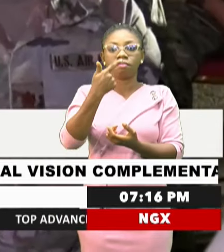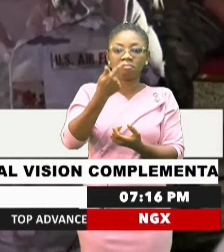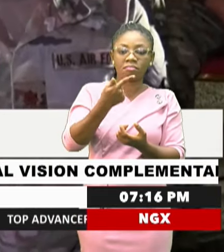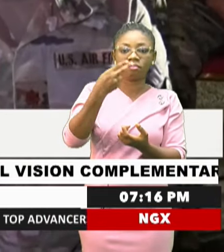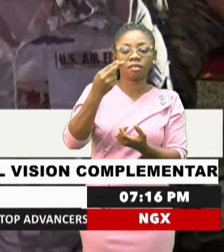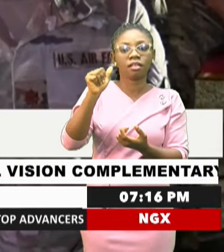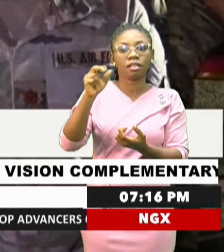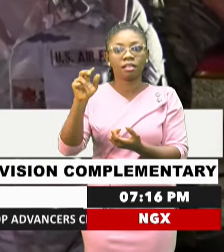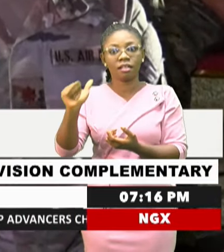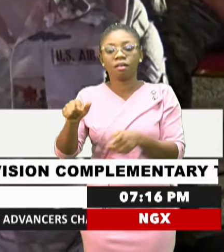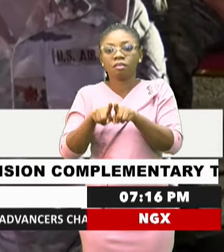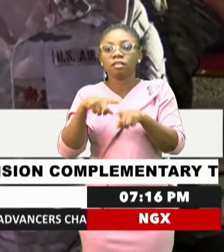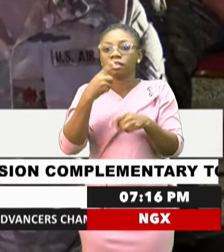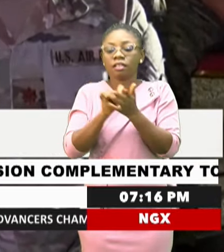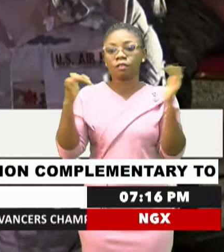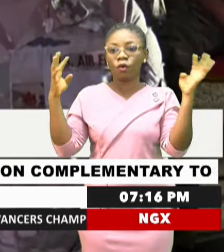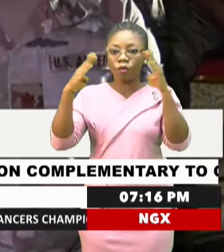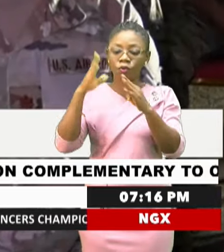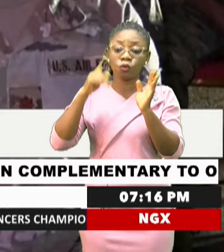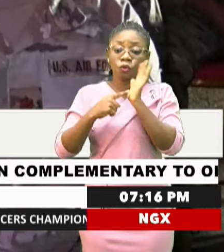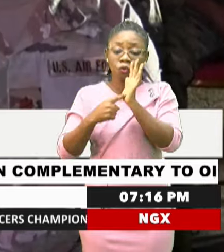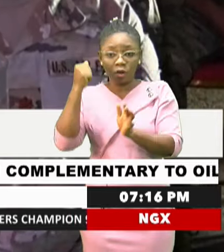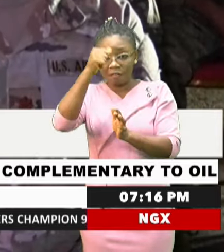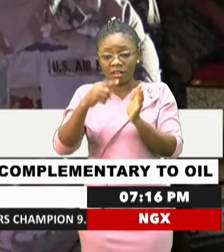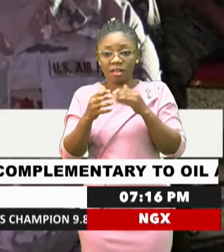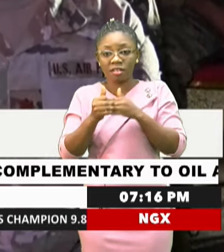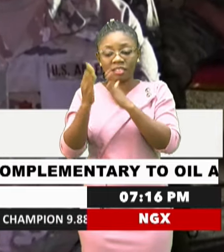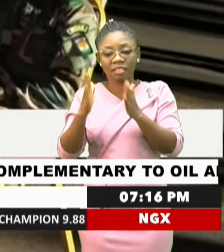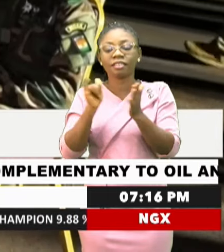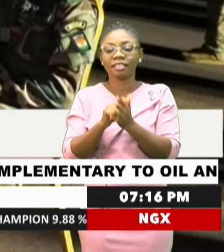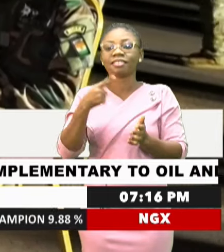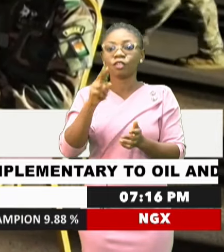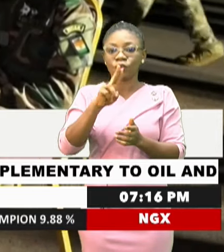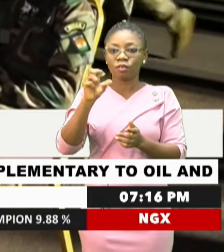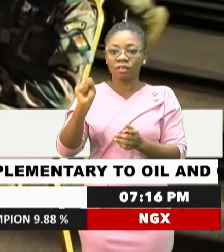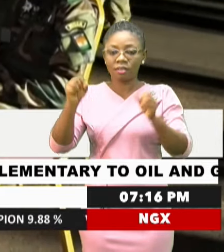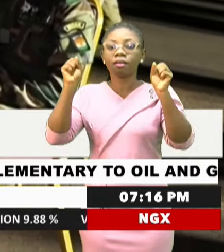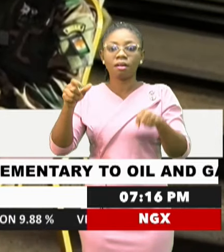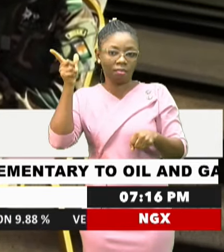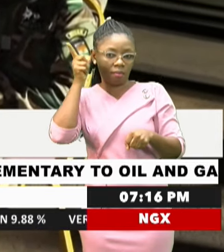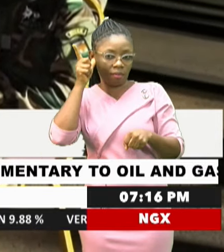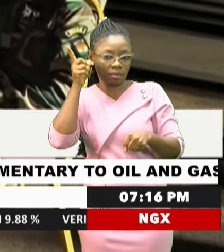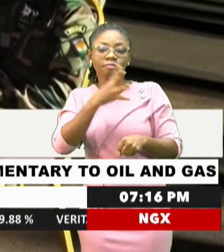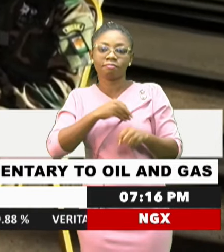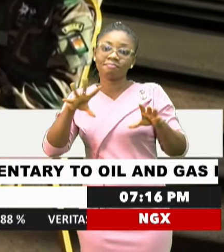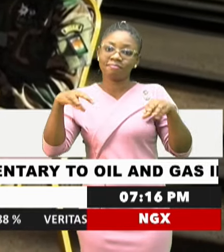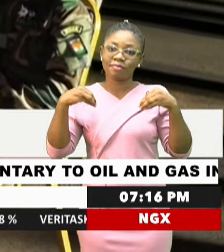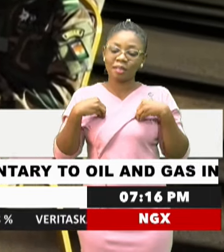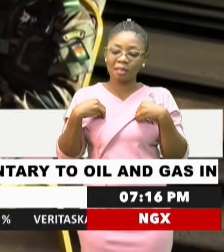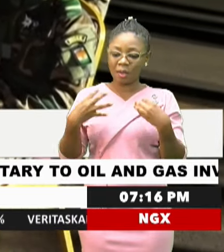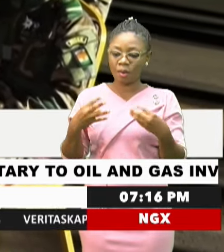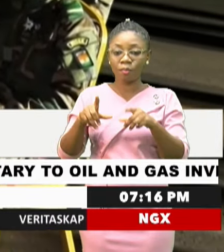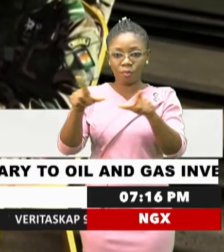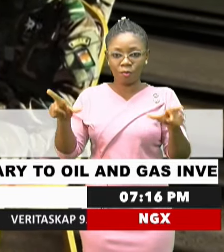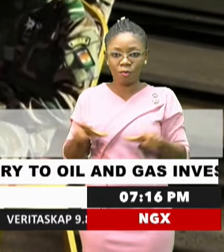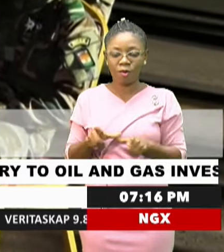conference is a chance to show African leaders that the U.S. can listen and accept local solutions.